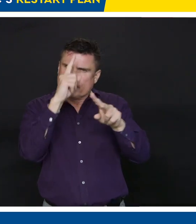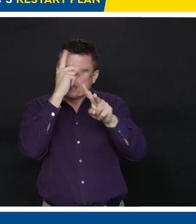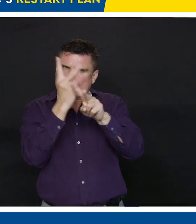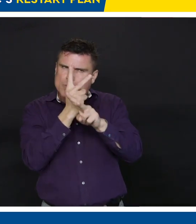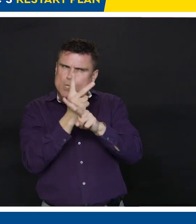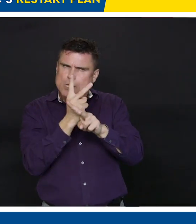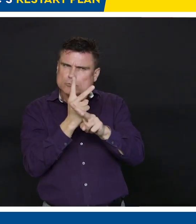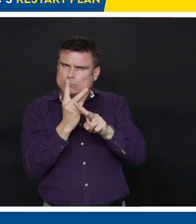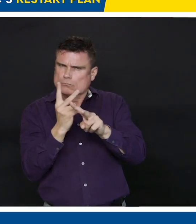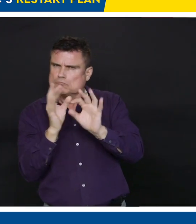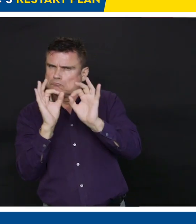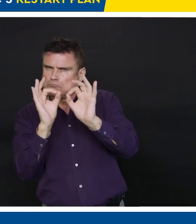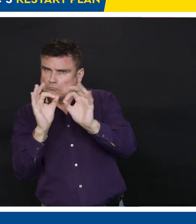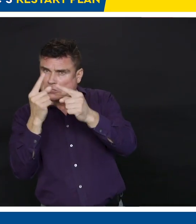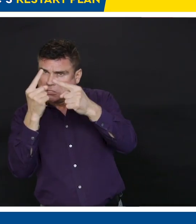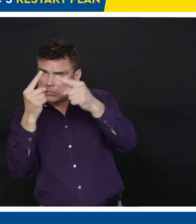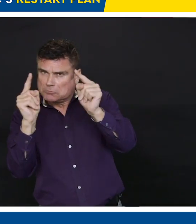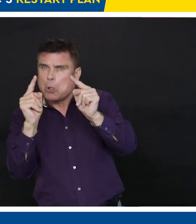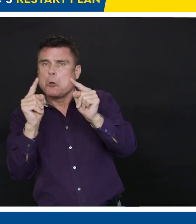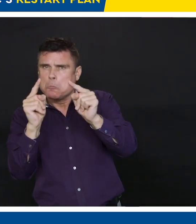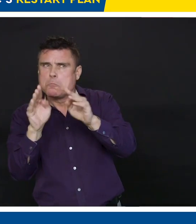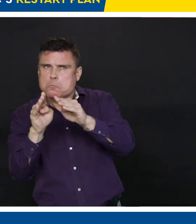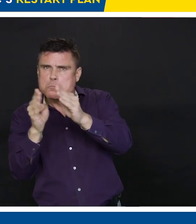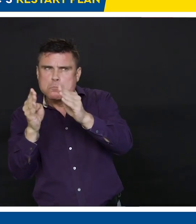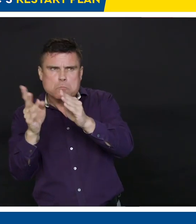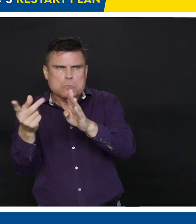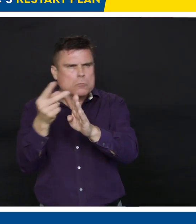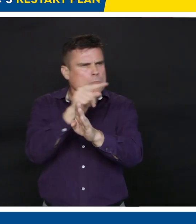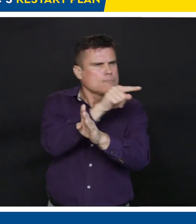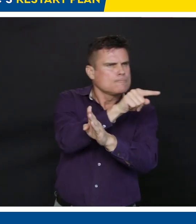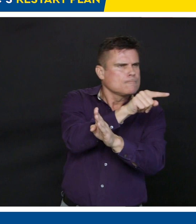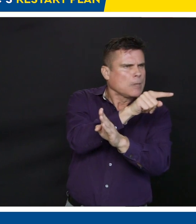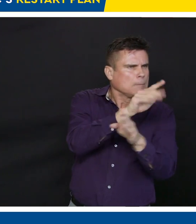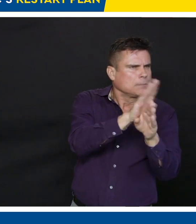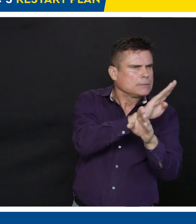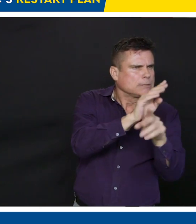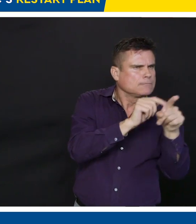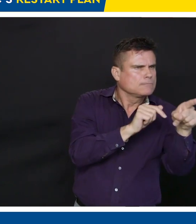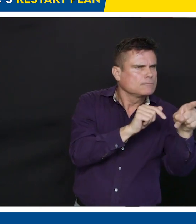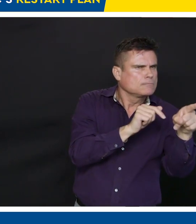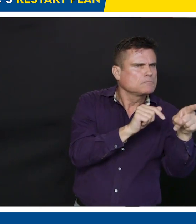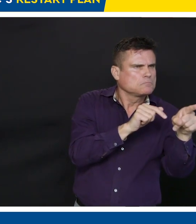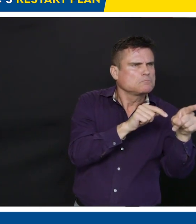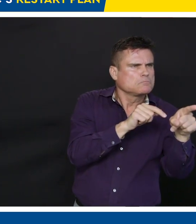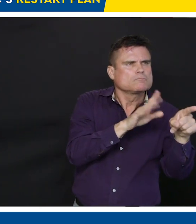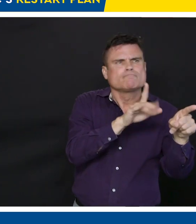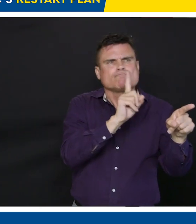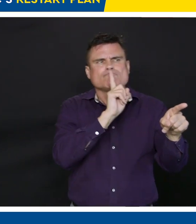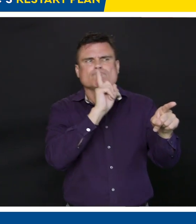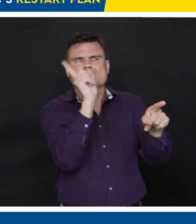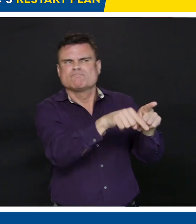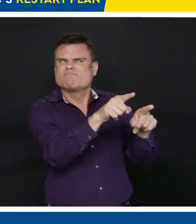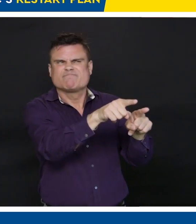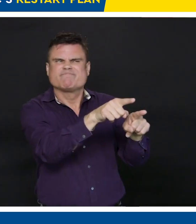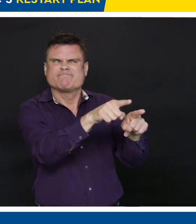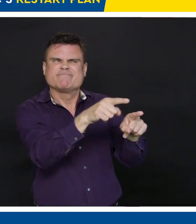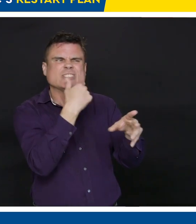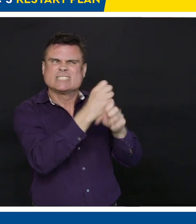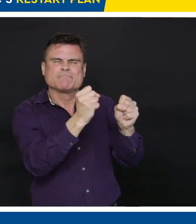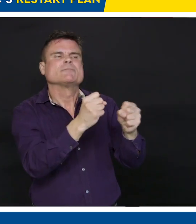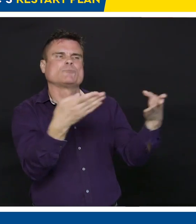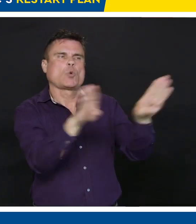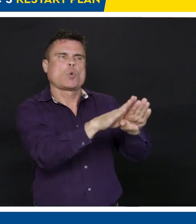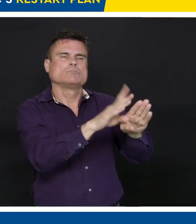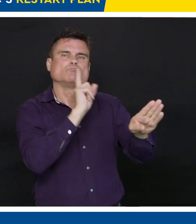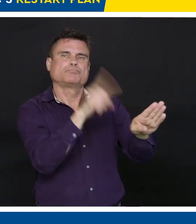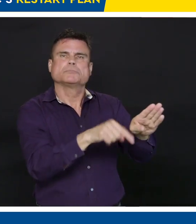businesses that were closed by order, that they are working with WorkSafe to make sure there's a framework of guidance for them to proceed, that makes